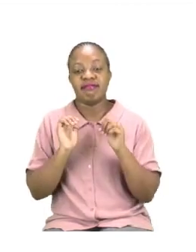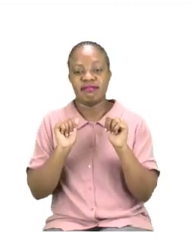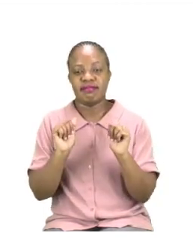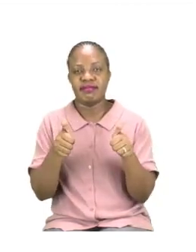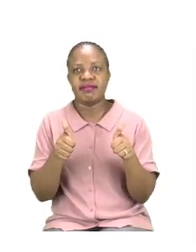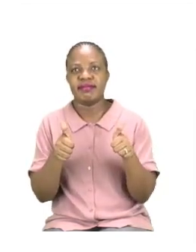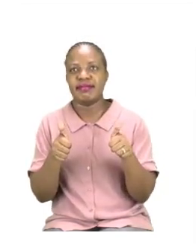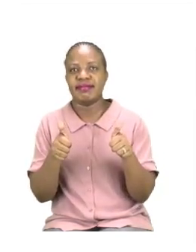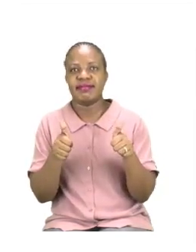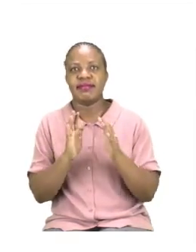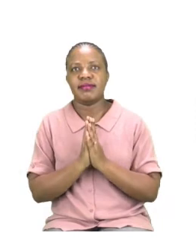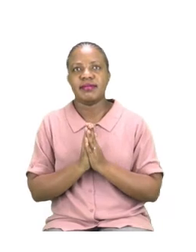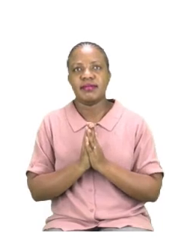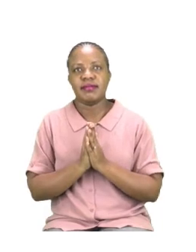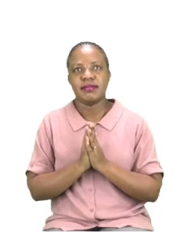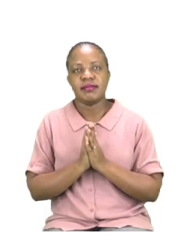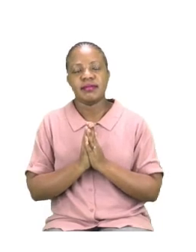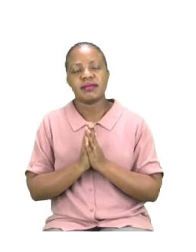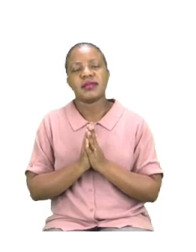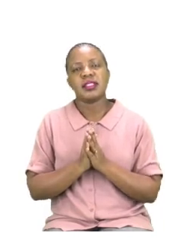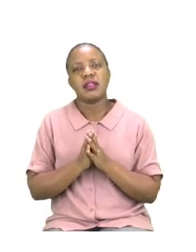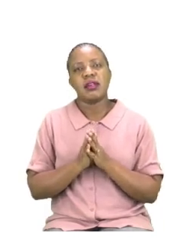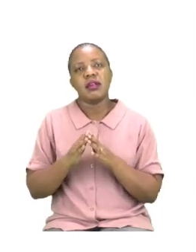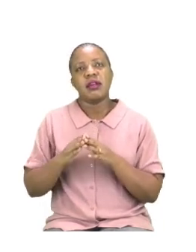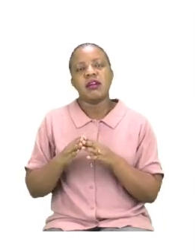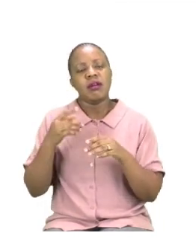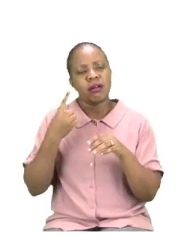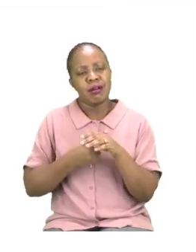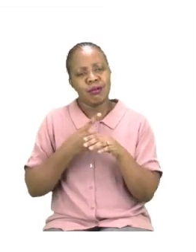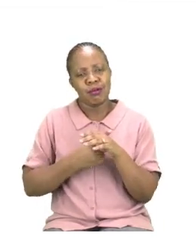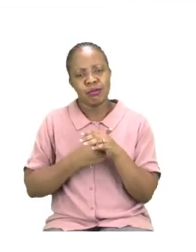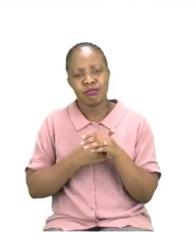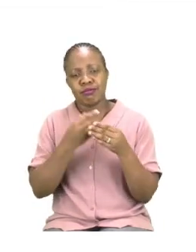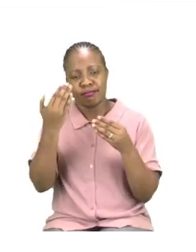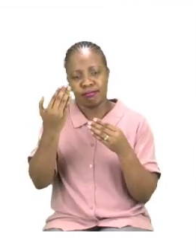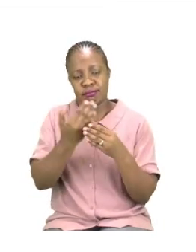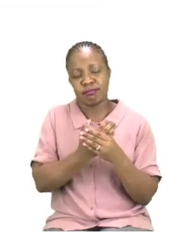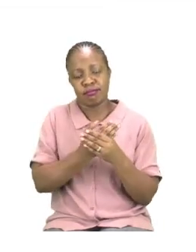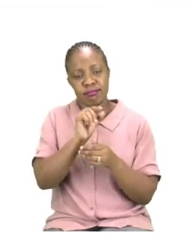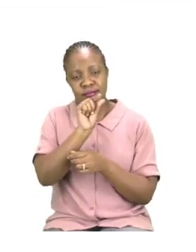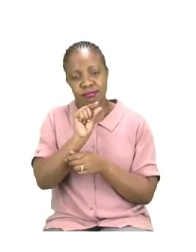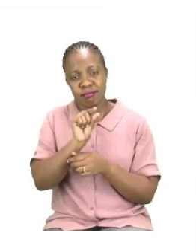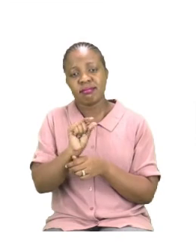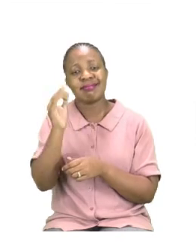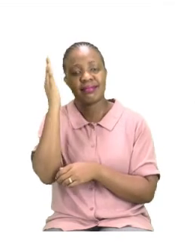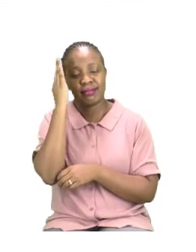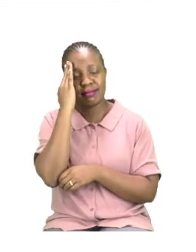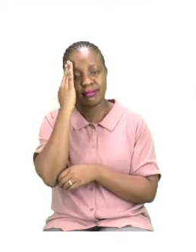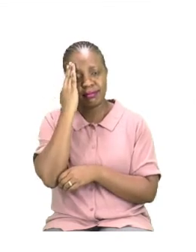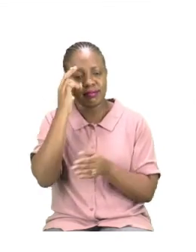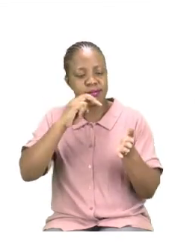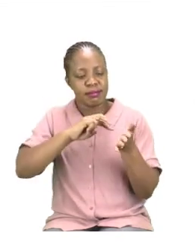Now with every new word, we must know the meaning of these words so that we will be able to use them